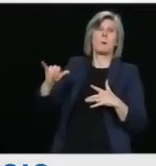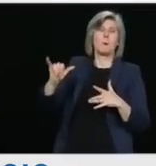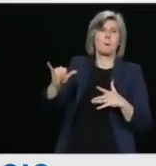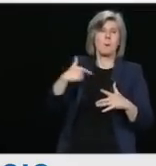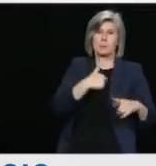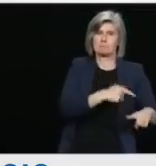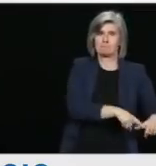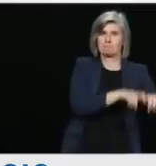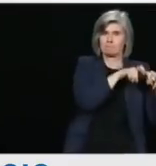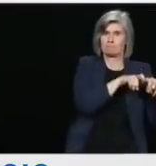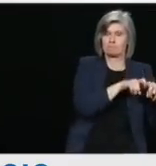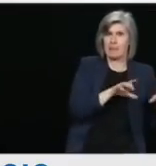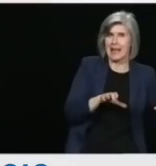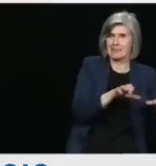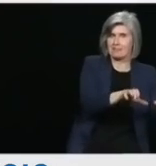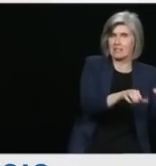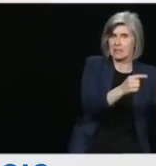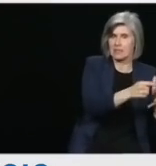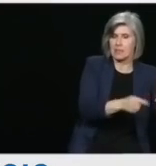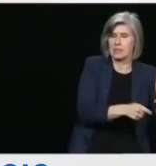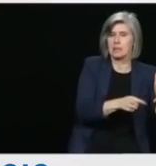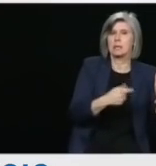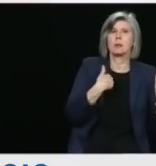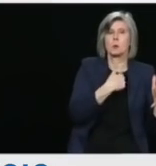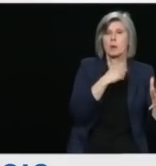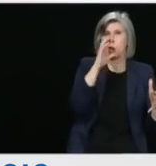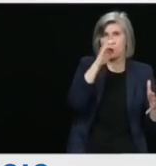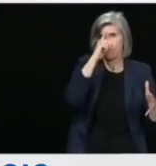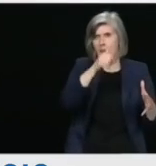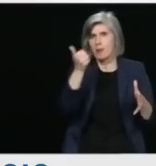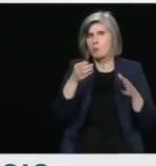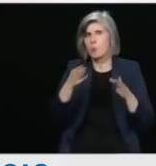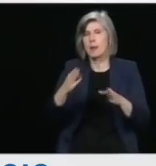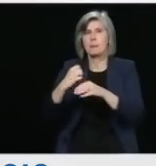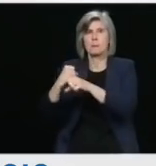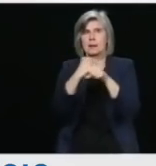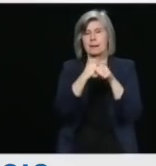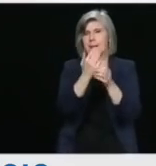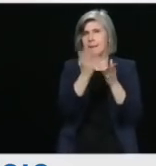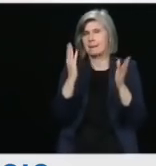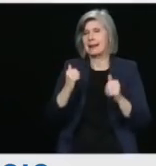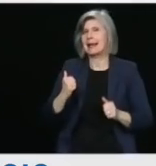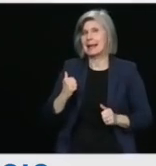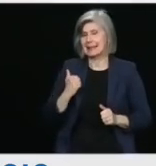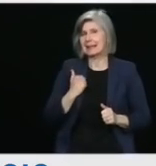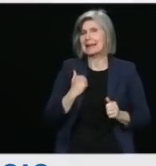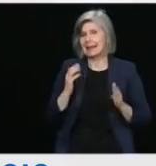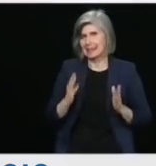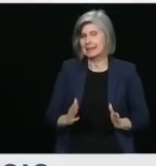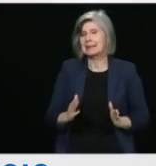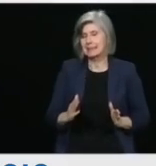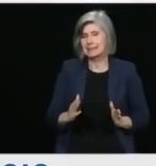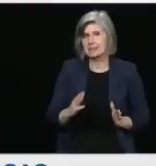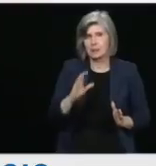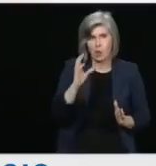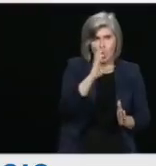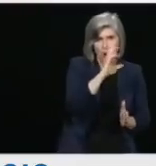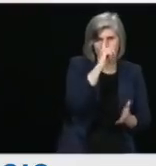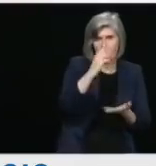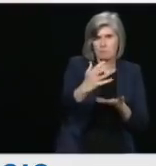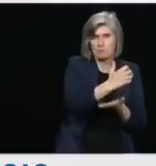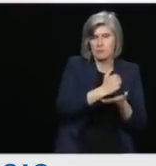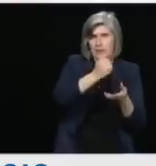collecting the intelligence in other ways. So, at that point, the Parliament was already considering C-59,